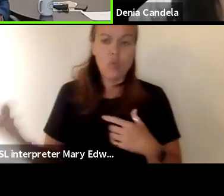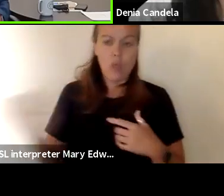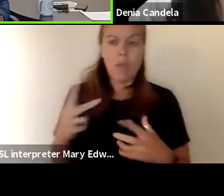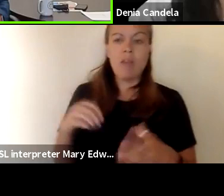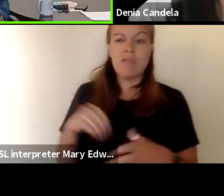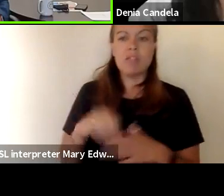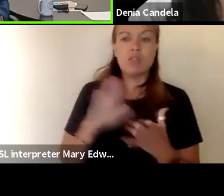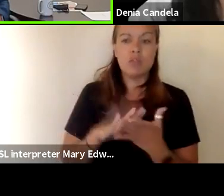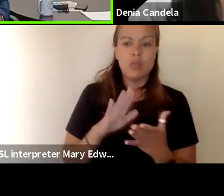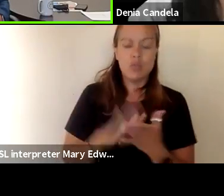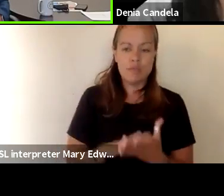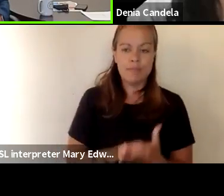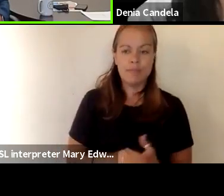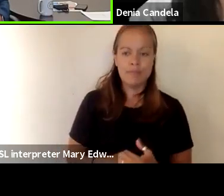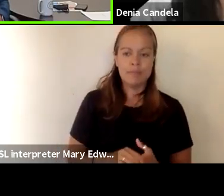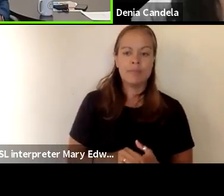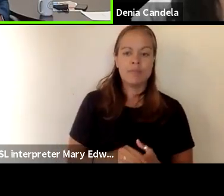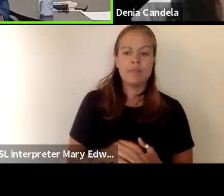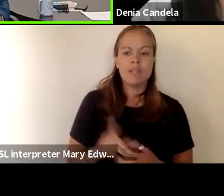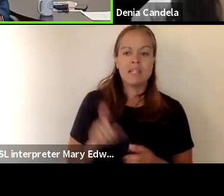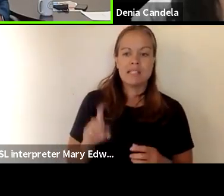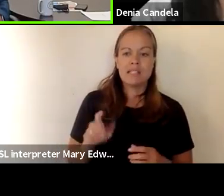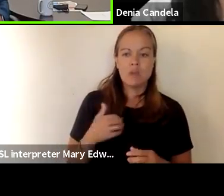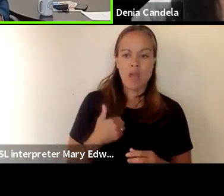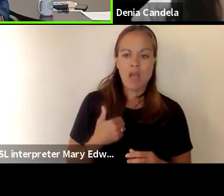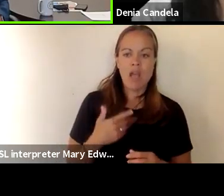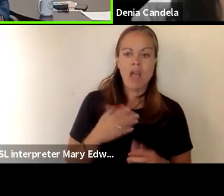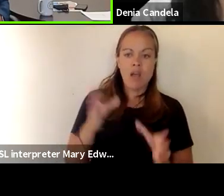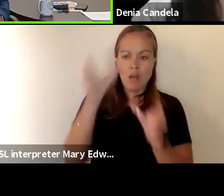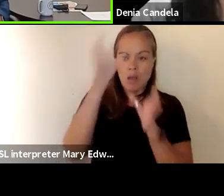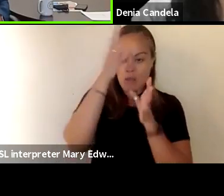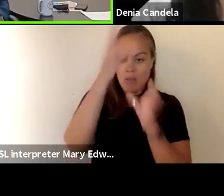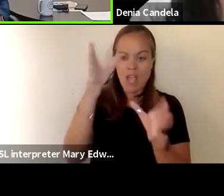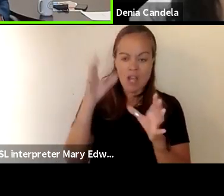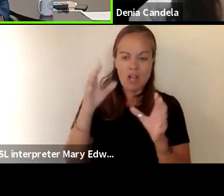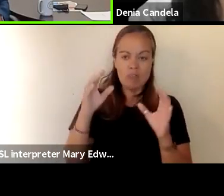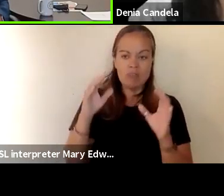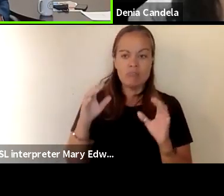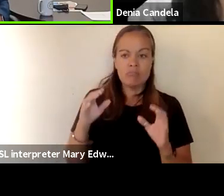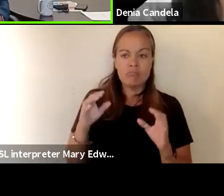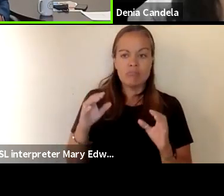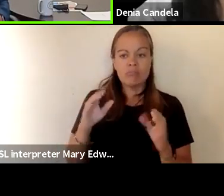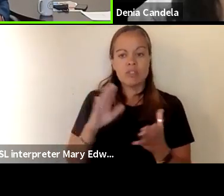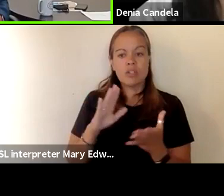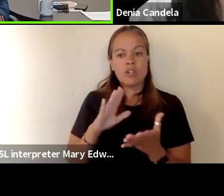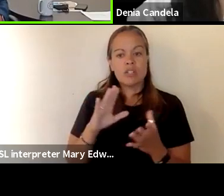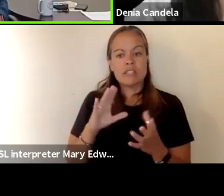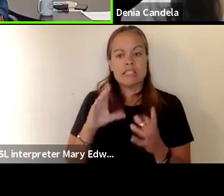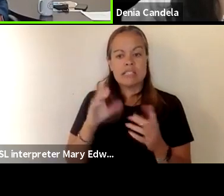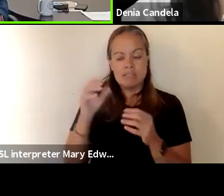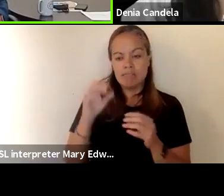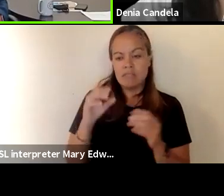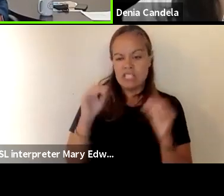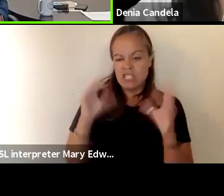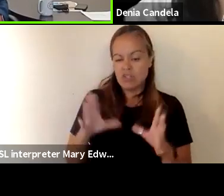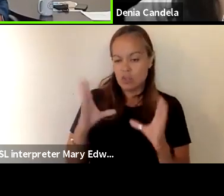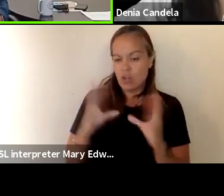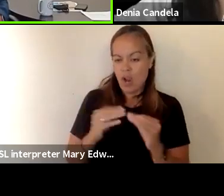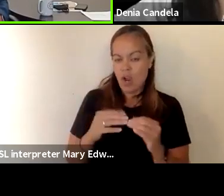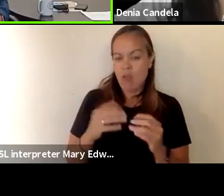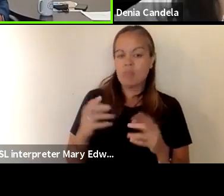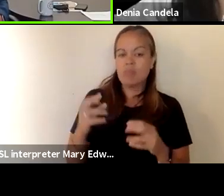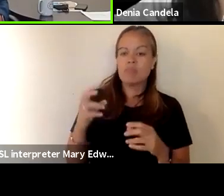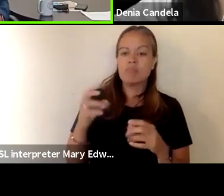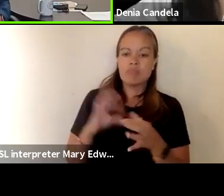into the school setting there needs to be a parent teacher a parent school conference regarding the transfer of the student